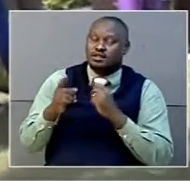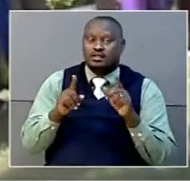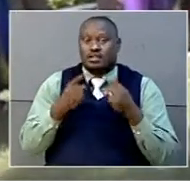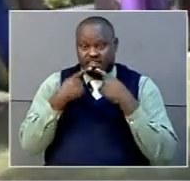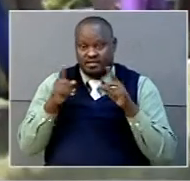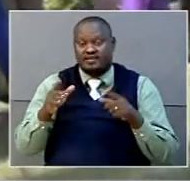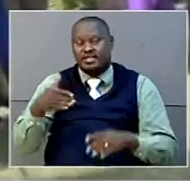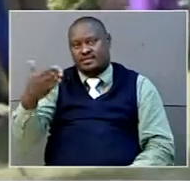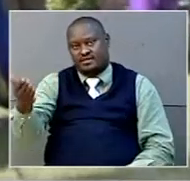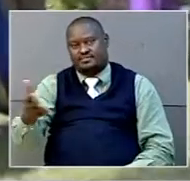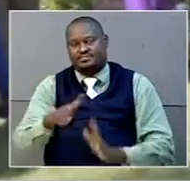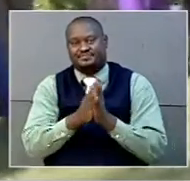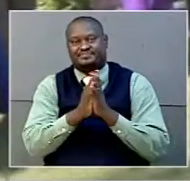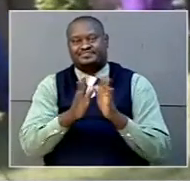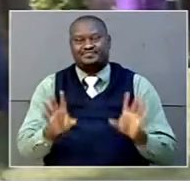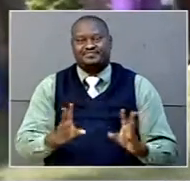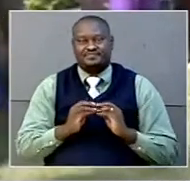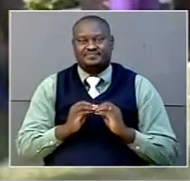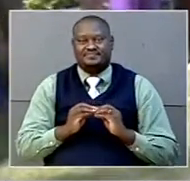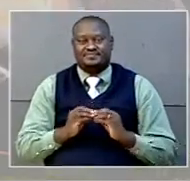Naonga and Collins reporting.